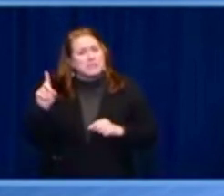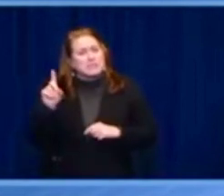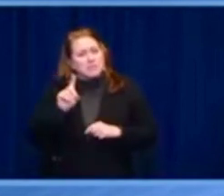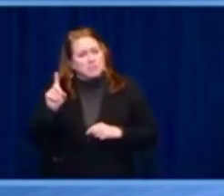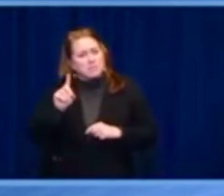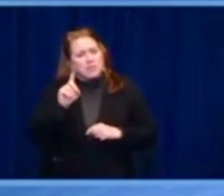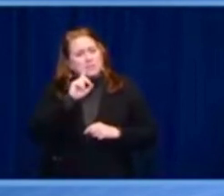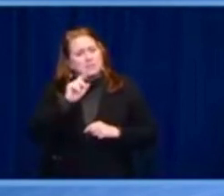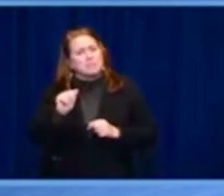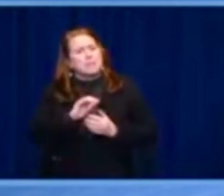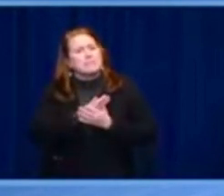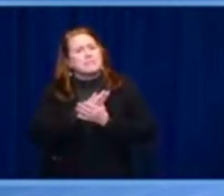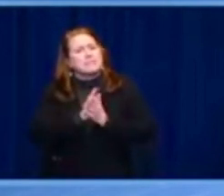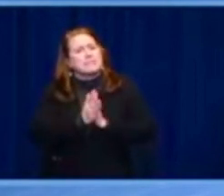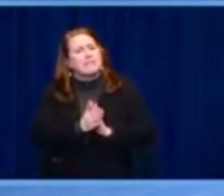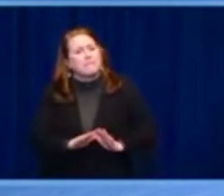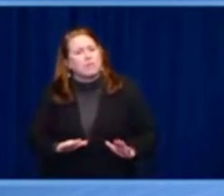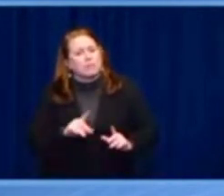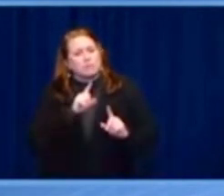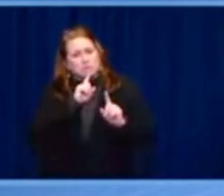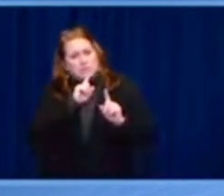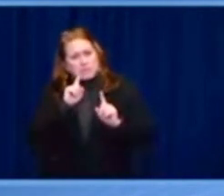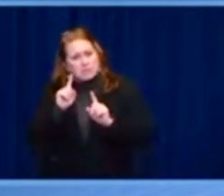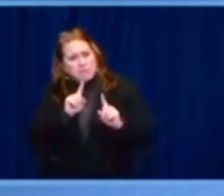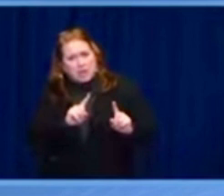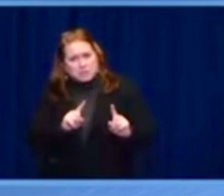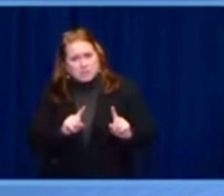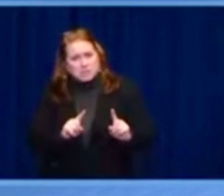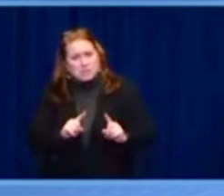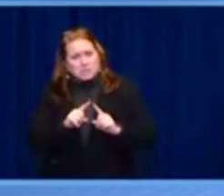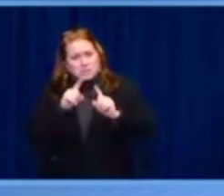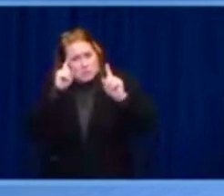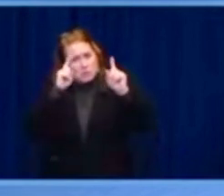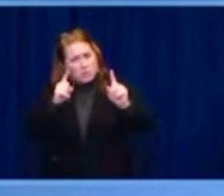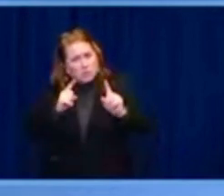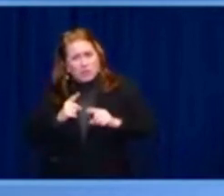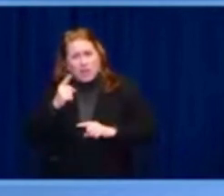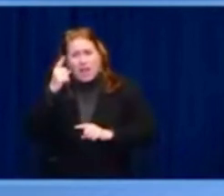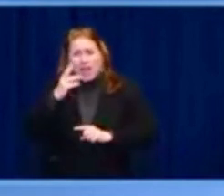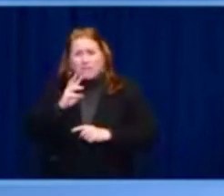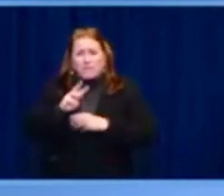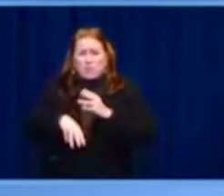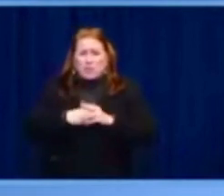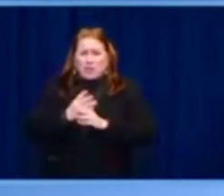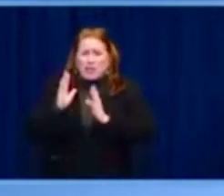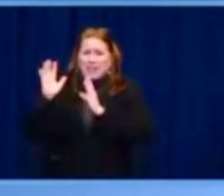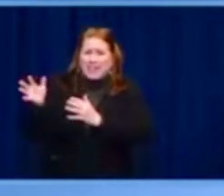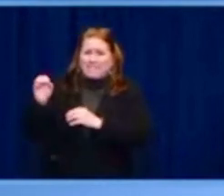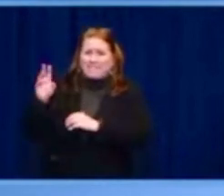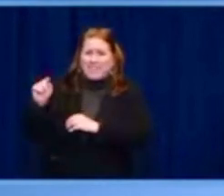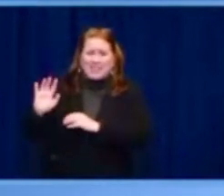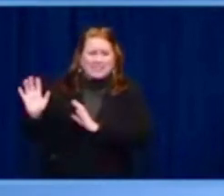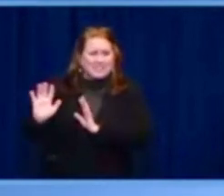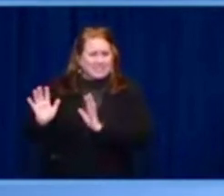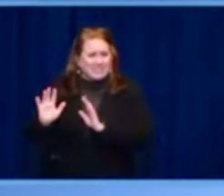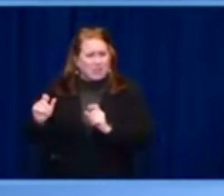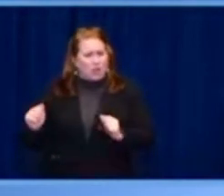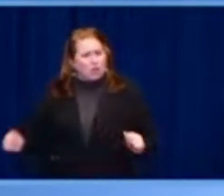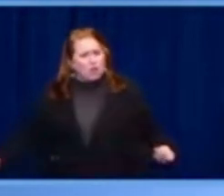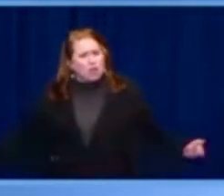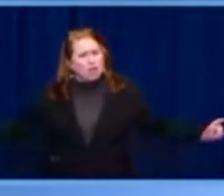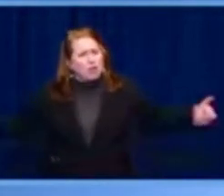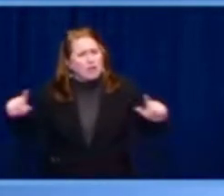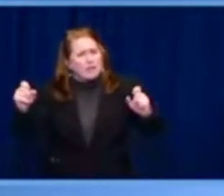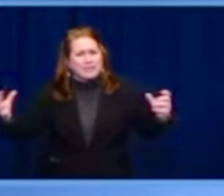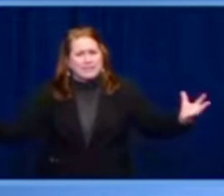participation of all, all of our citizens. That's how we unleash the human potential and put ourselves in the strongest possible